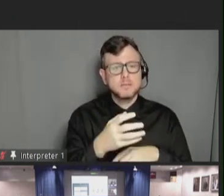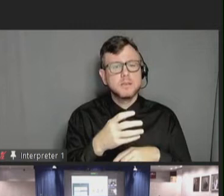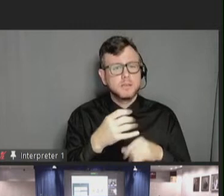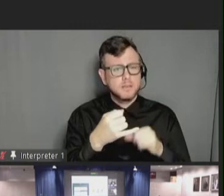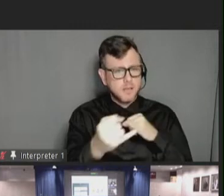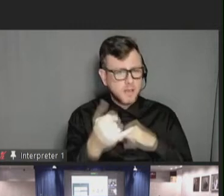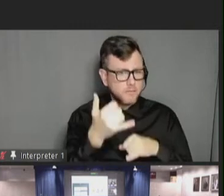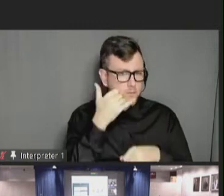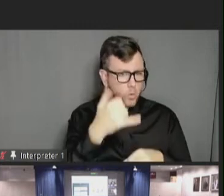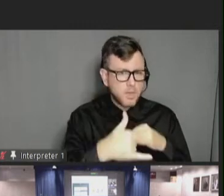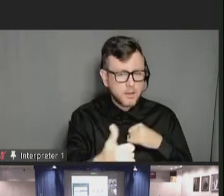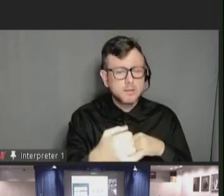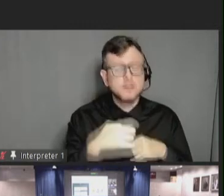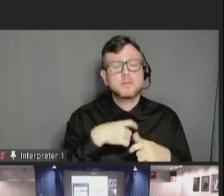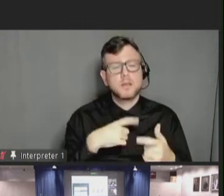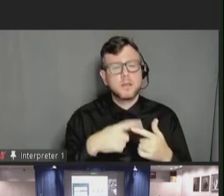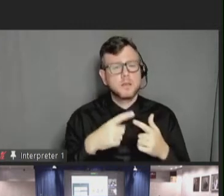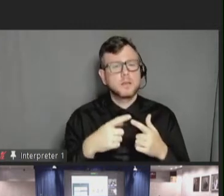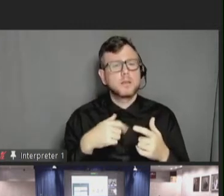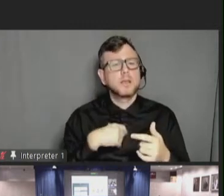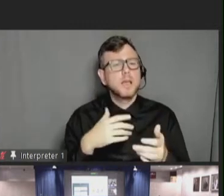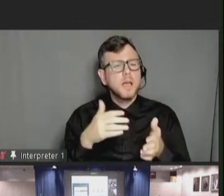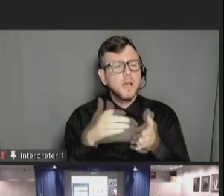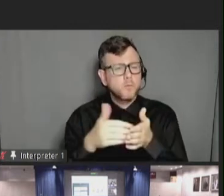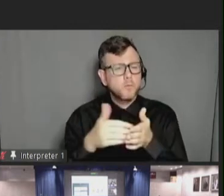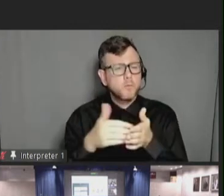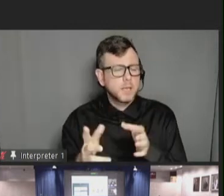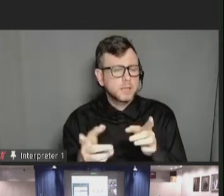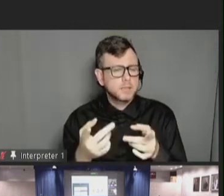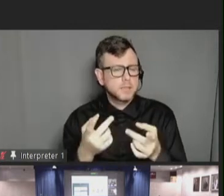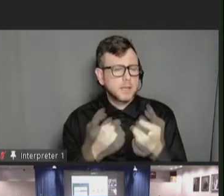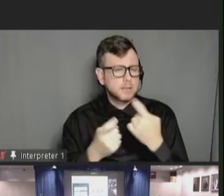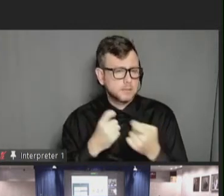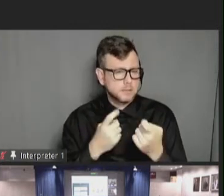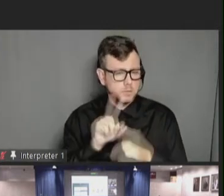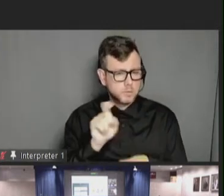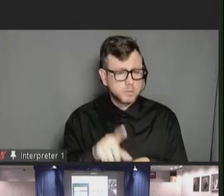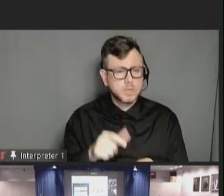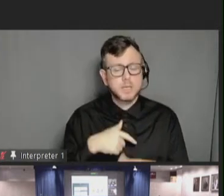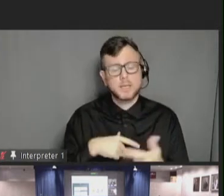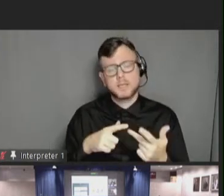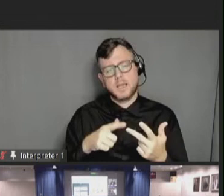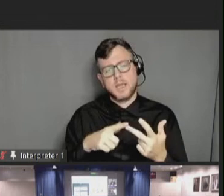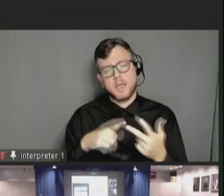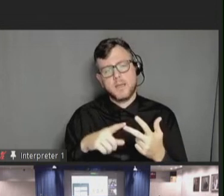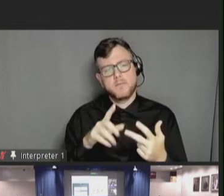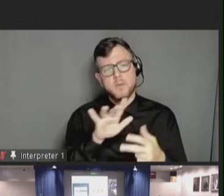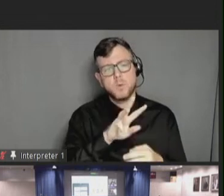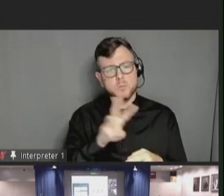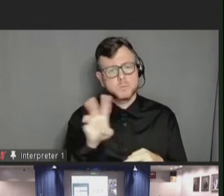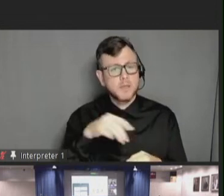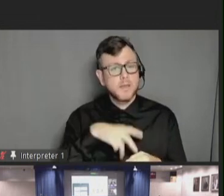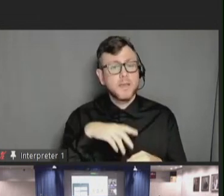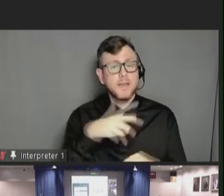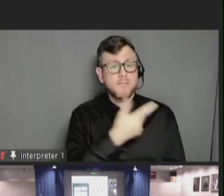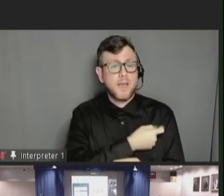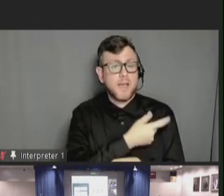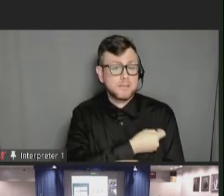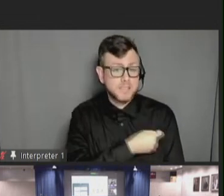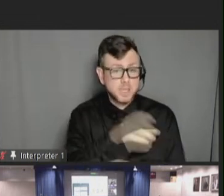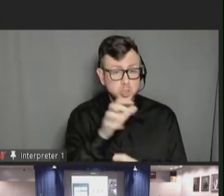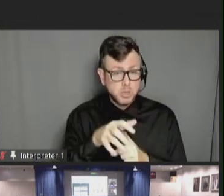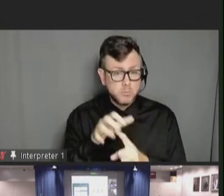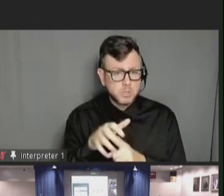asked questions. They have these profiles of who they call vaccine champions of people with disabilities in the